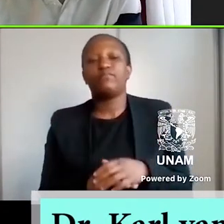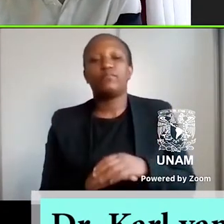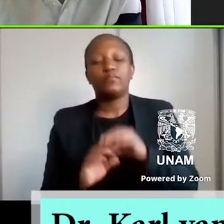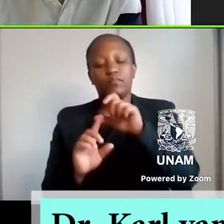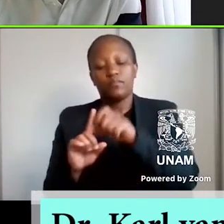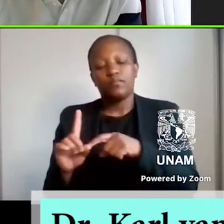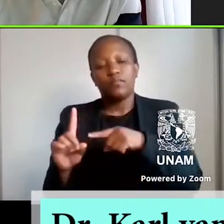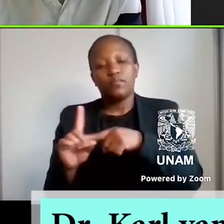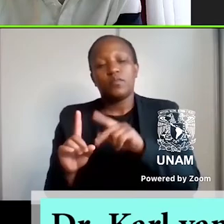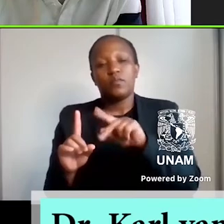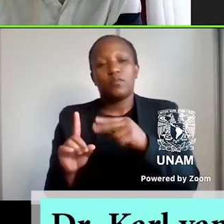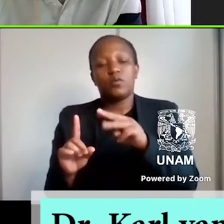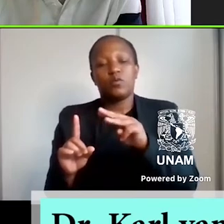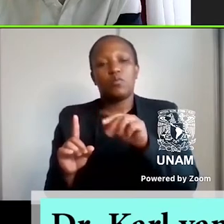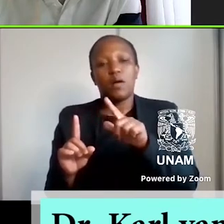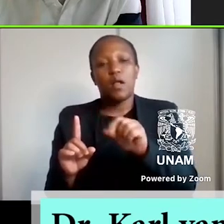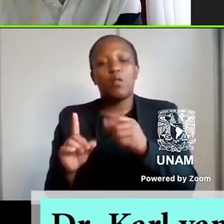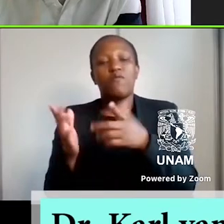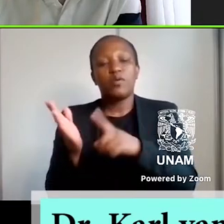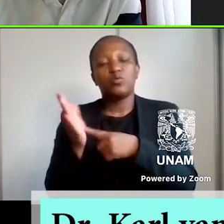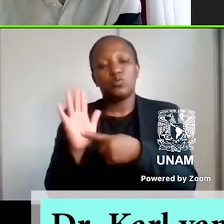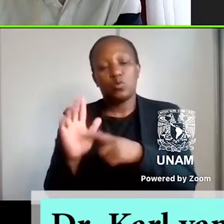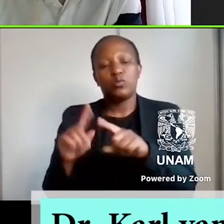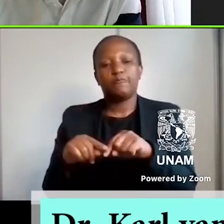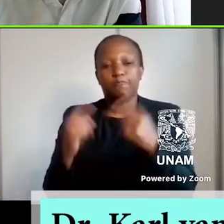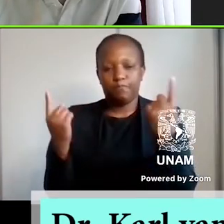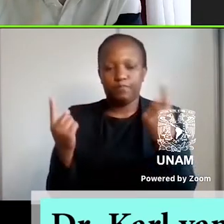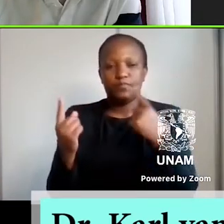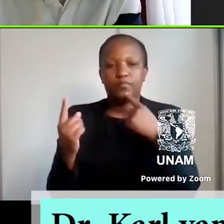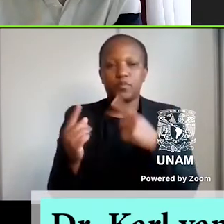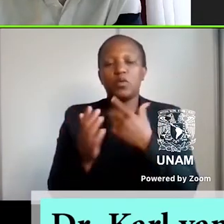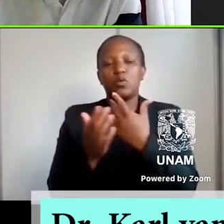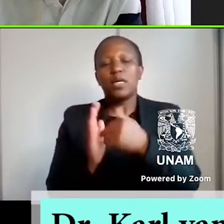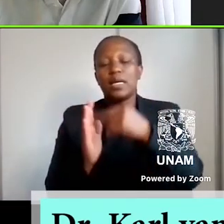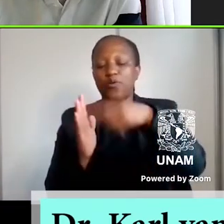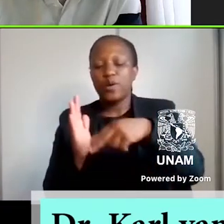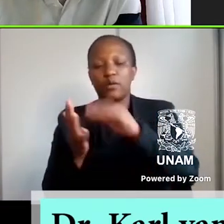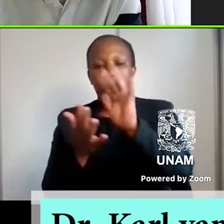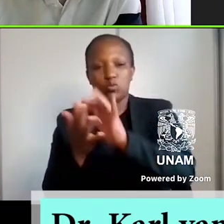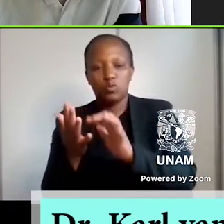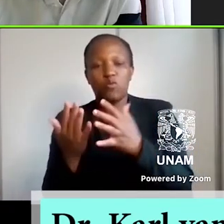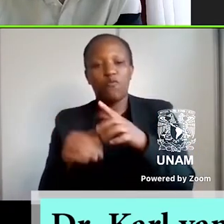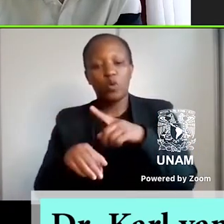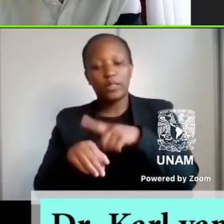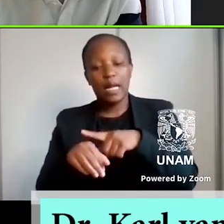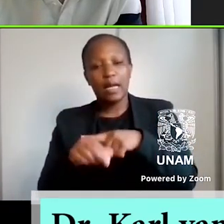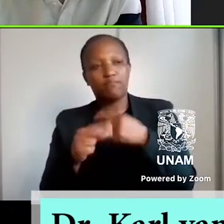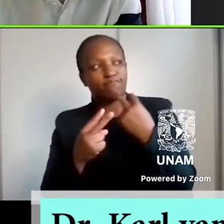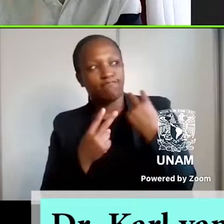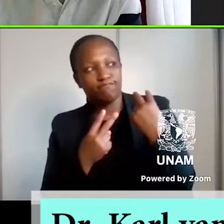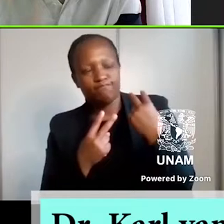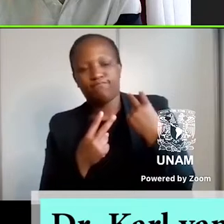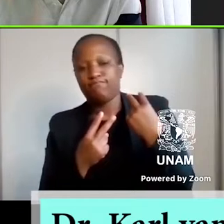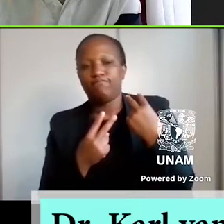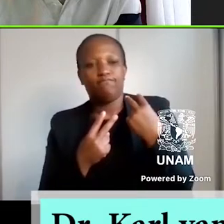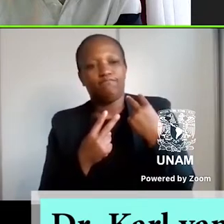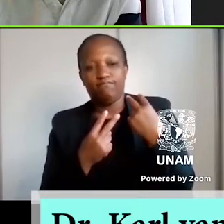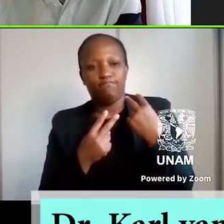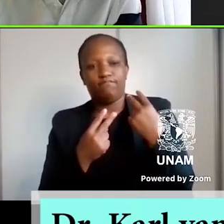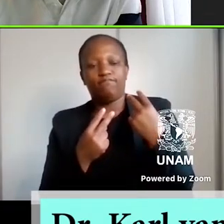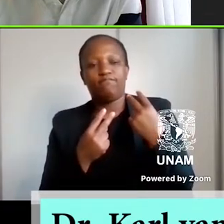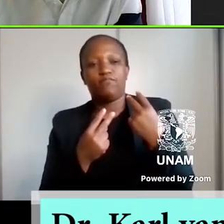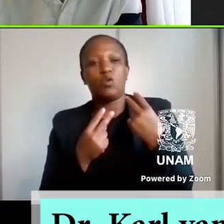suggest otherwise. It sways what we would ordinarily read into a story set during the time depicted. This is not apartheid's grand